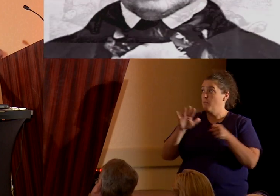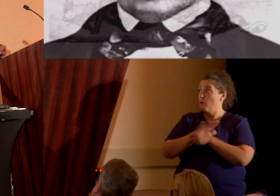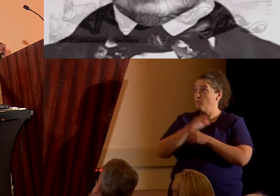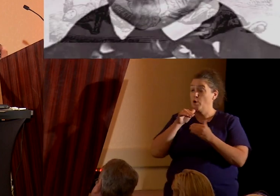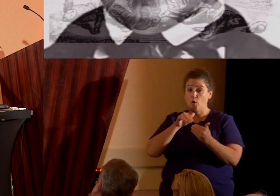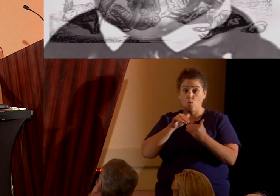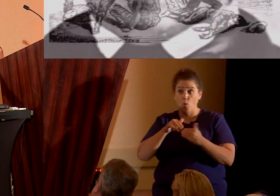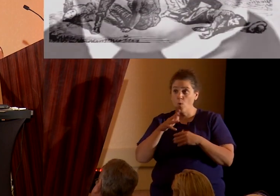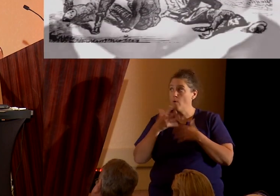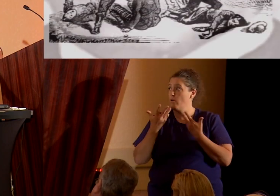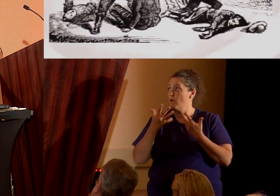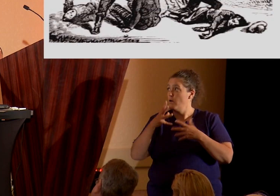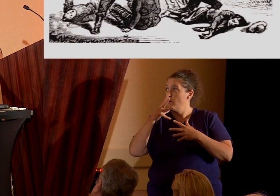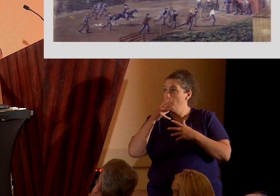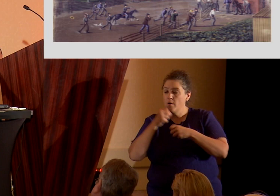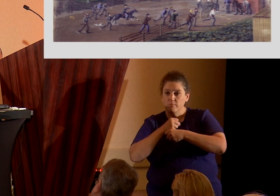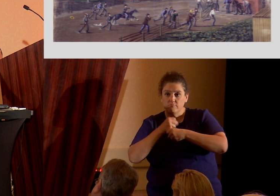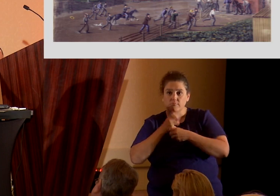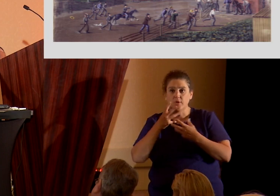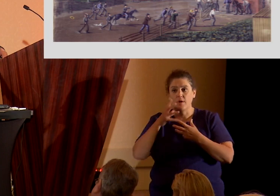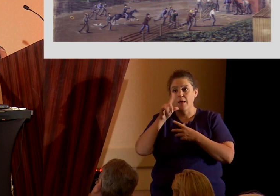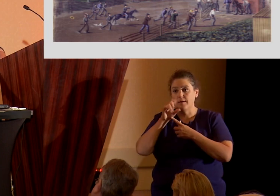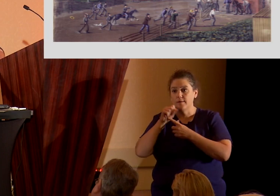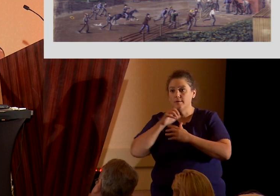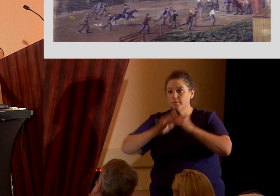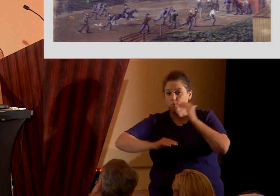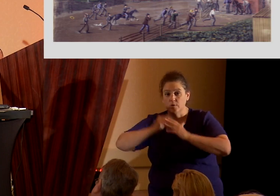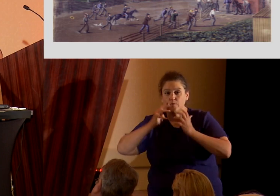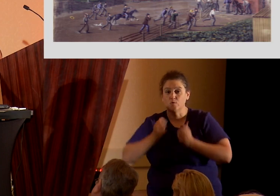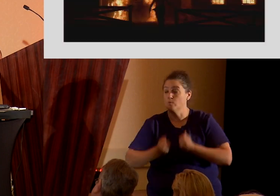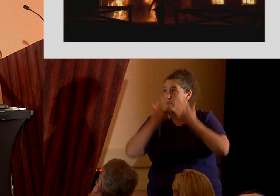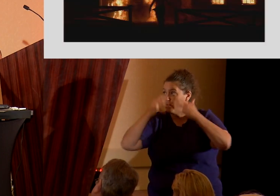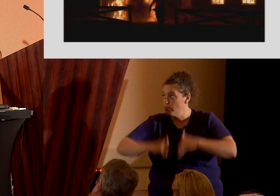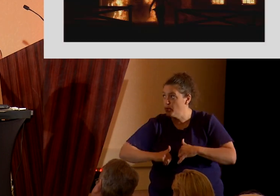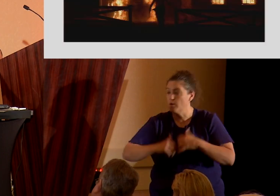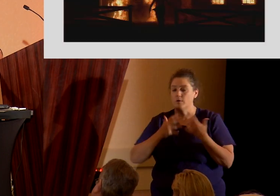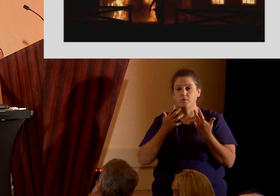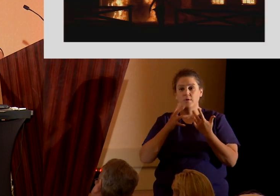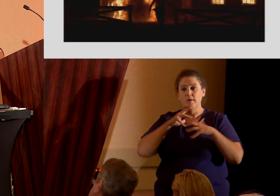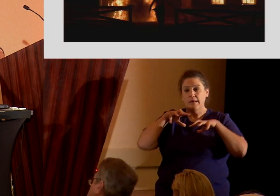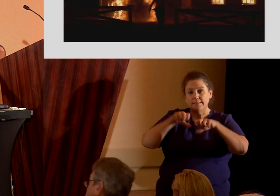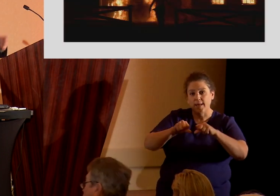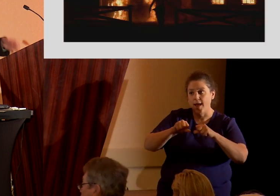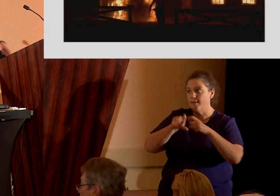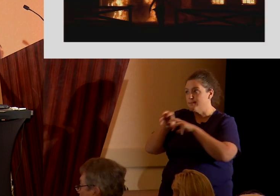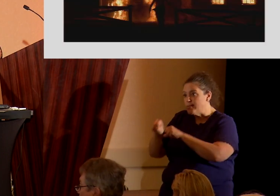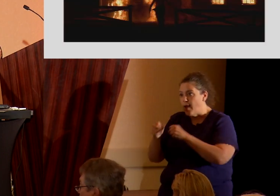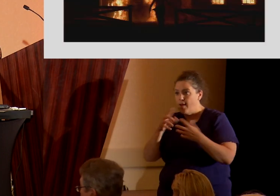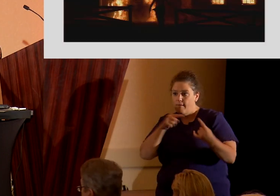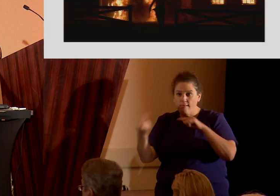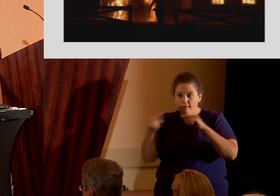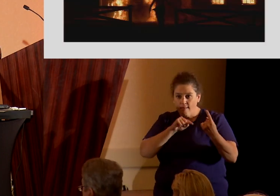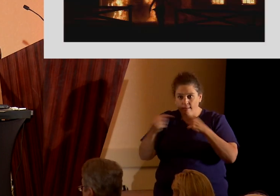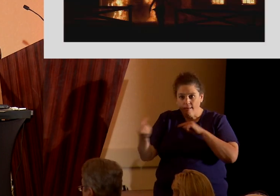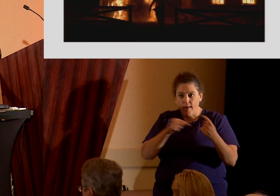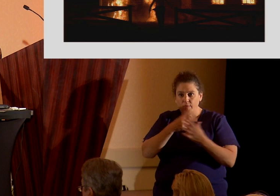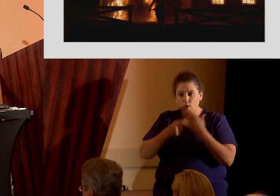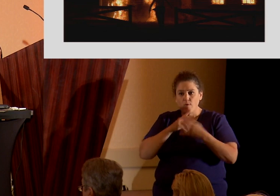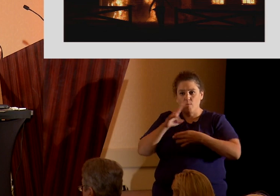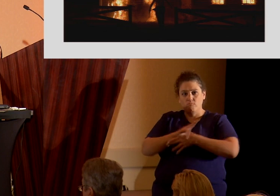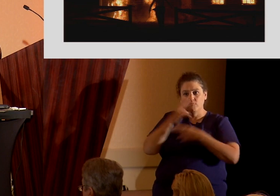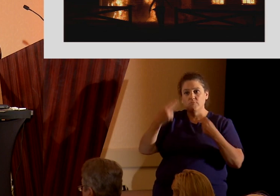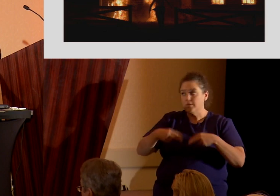families. LDS buildings were burned. Attacks and counterattacks escalated until, at one point, both sides were using artillery.